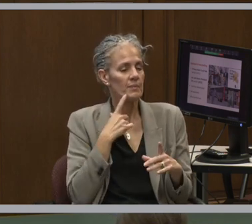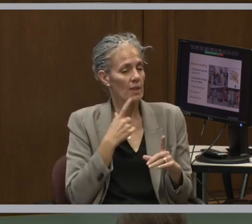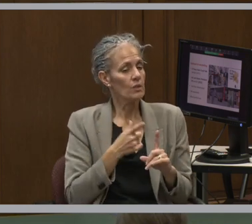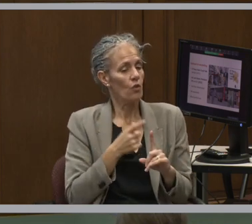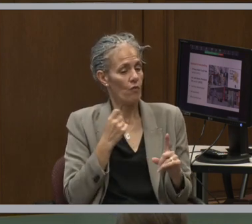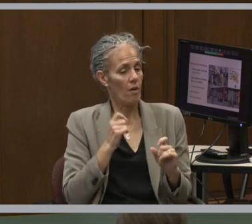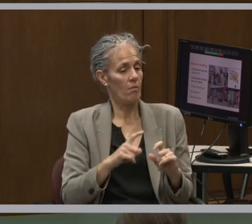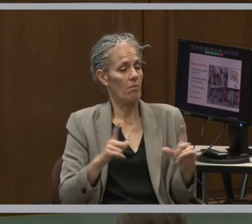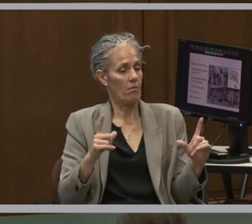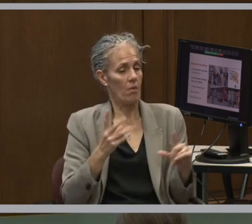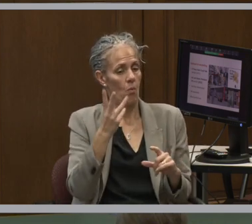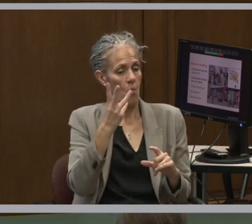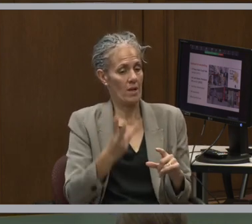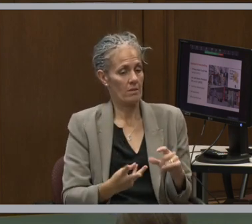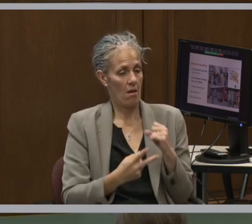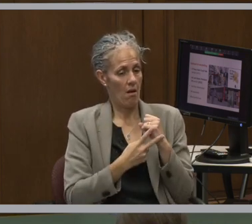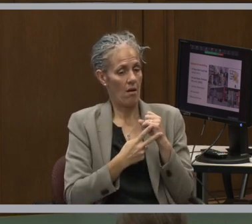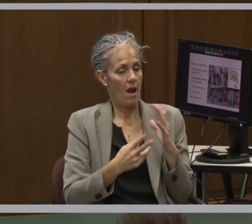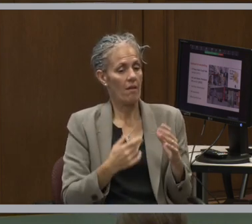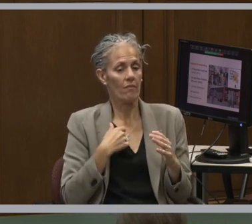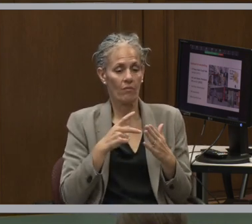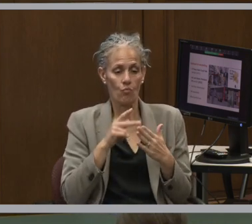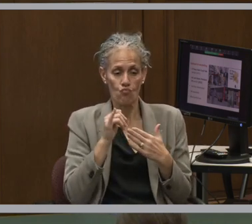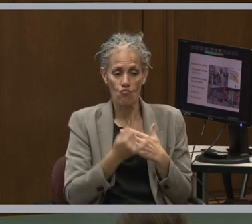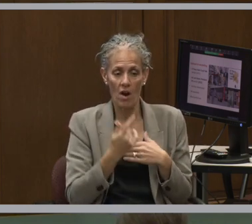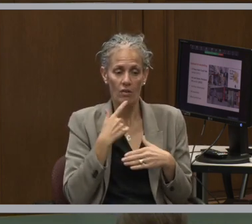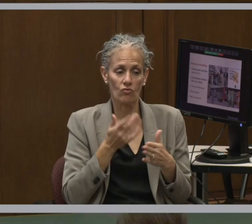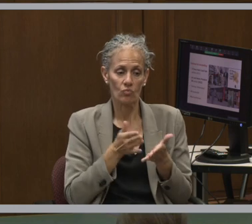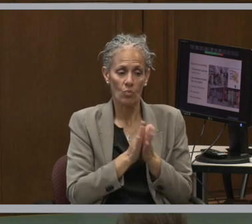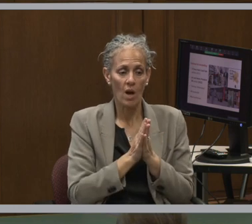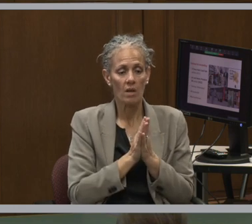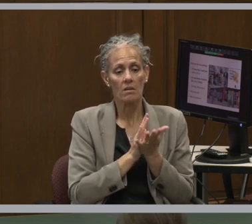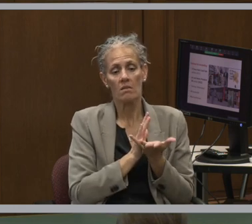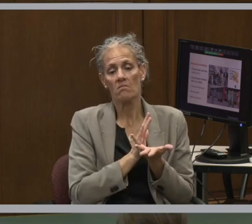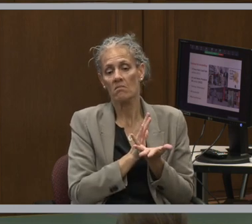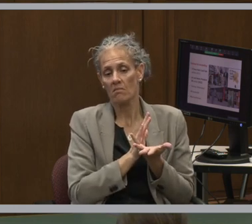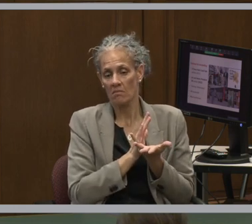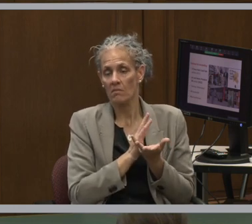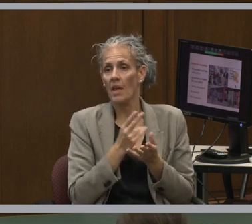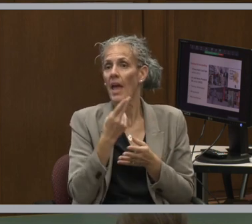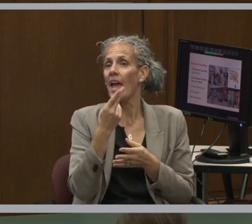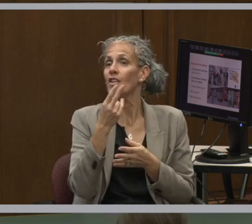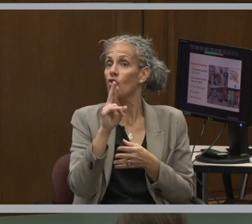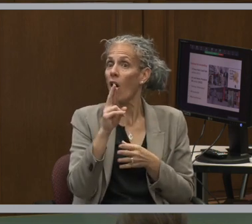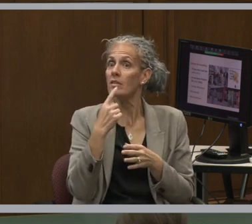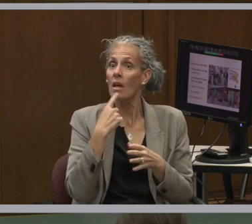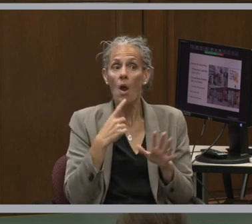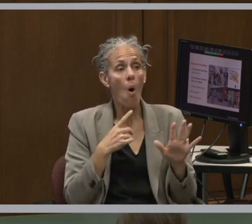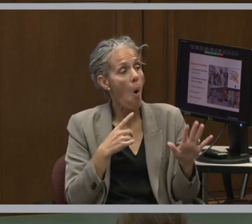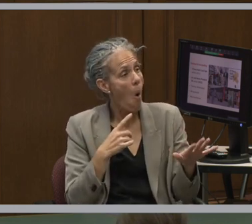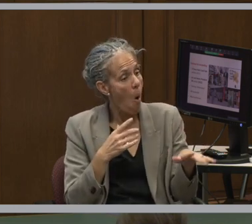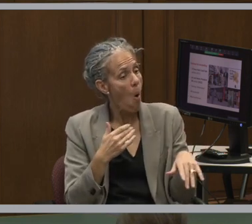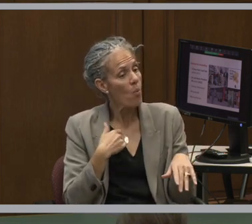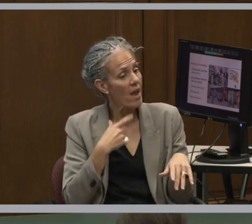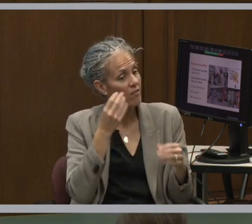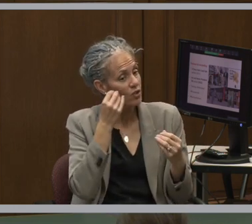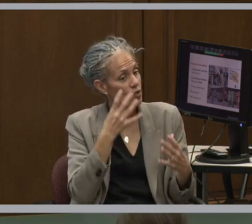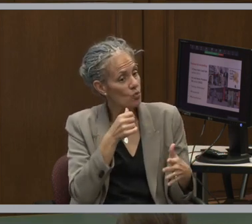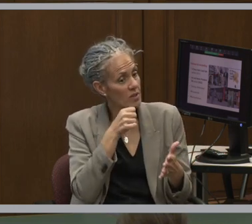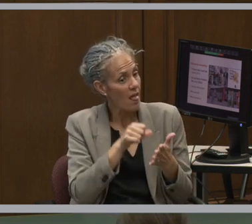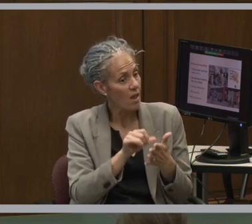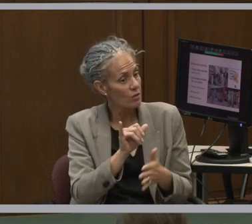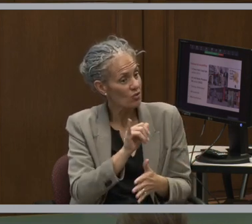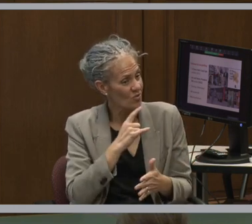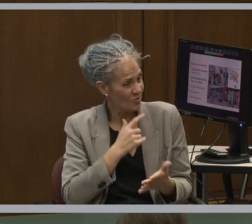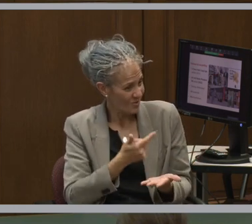gotten project requests. We actually heard from HR who said, oh, we actually have a newsletter too. Could you, you know,